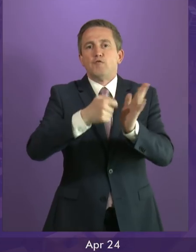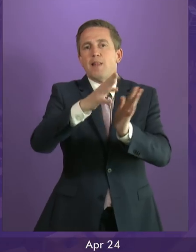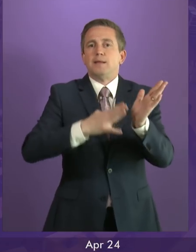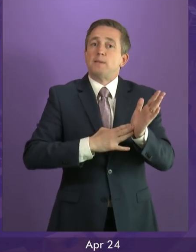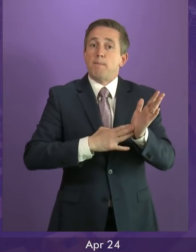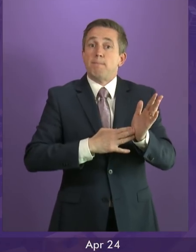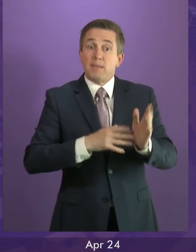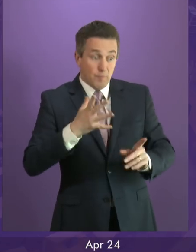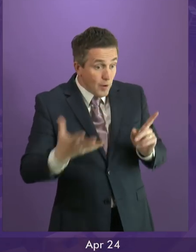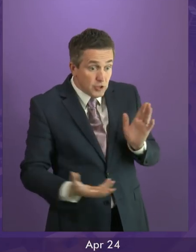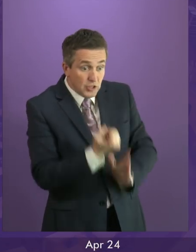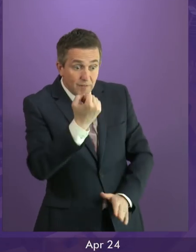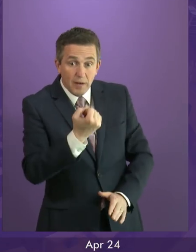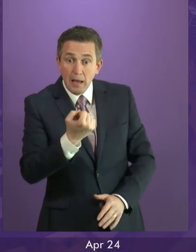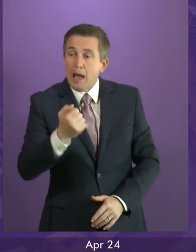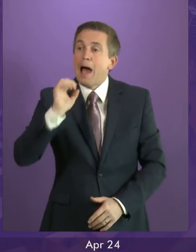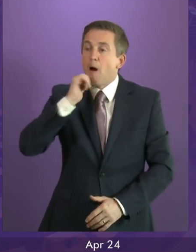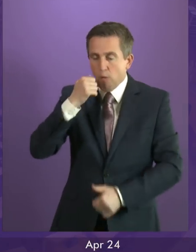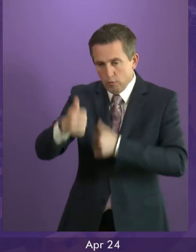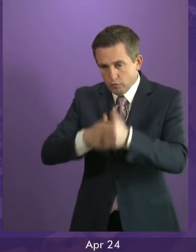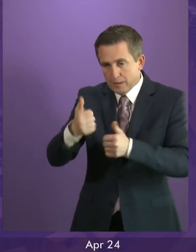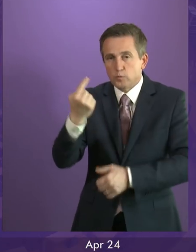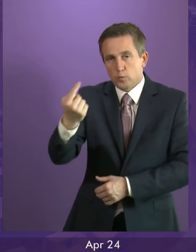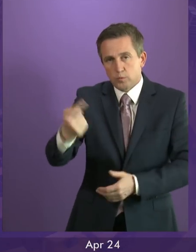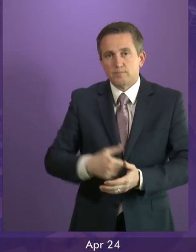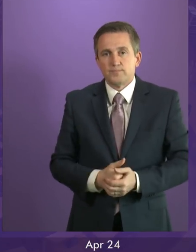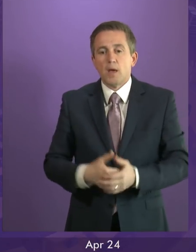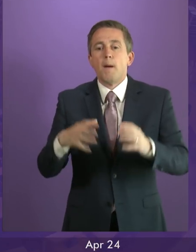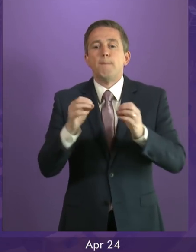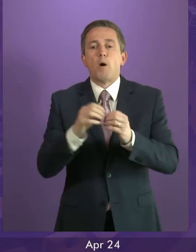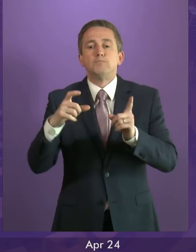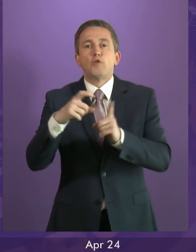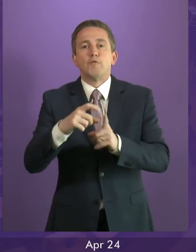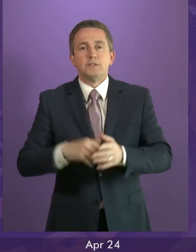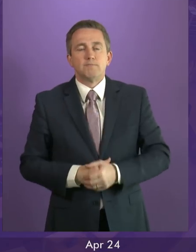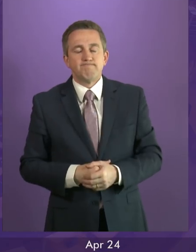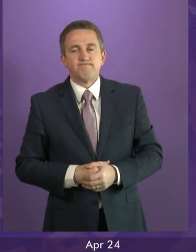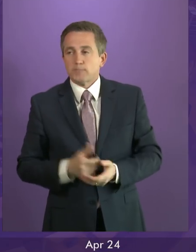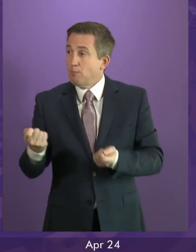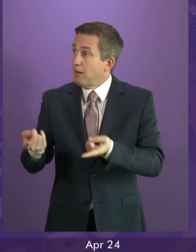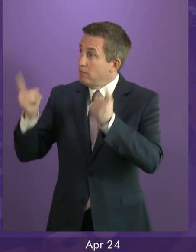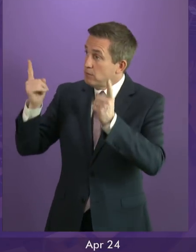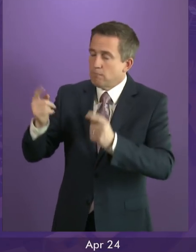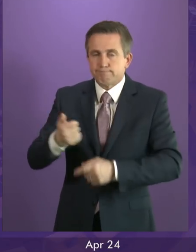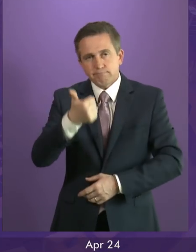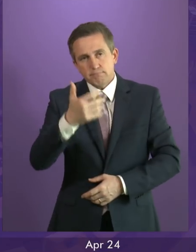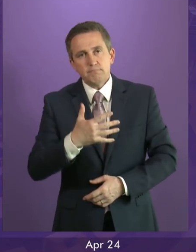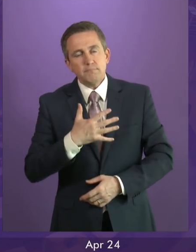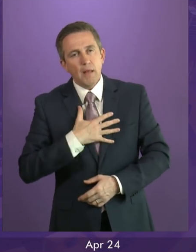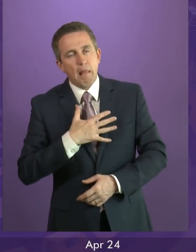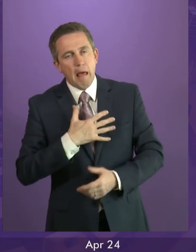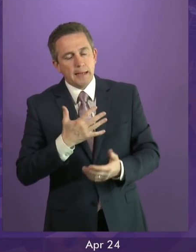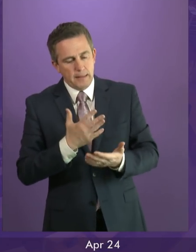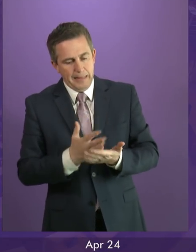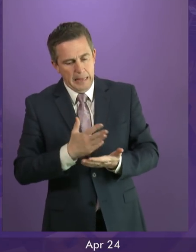the first to congratulate him for it. Bob Dorris to be followed by Graeme Simpson. The Prime Minister, I welcome the orderly and inclusive path outlined